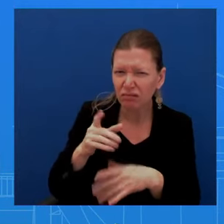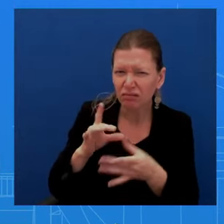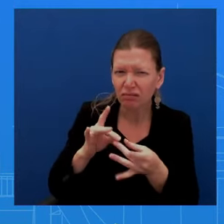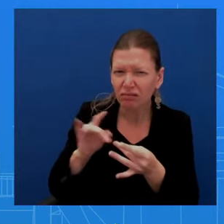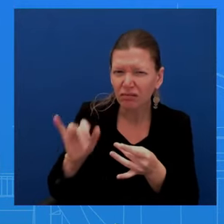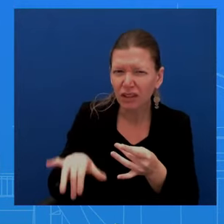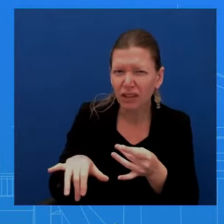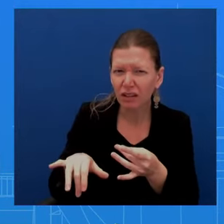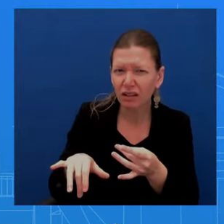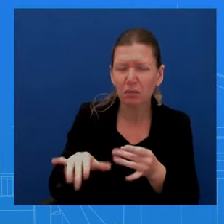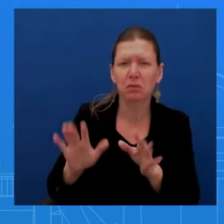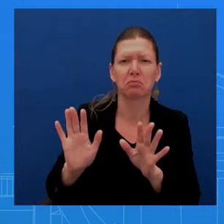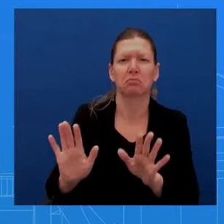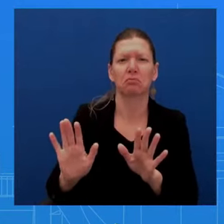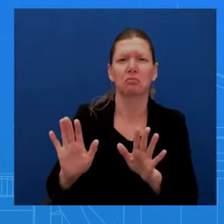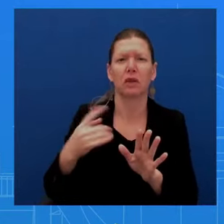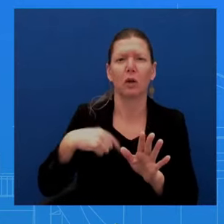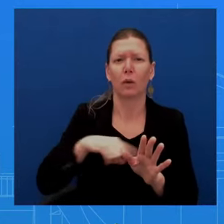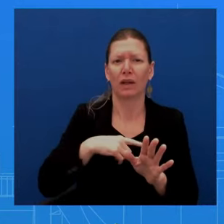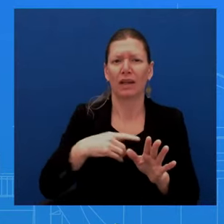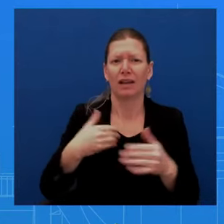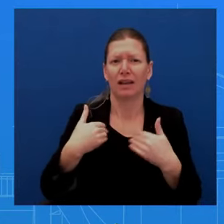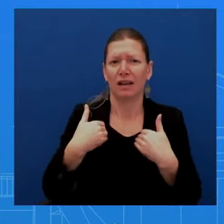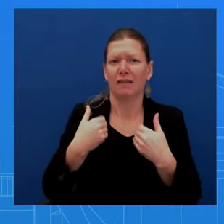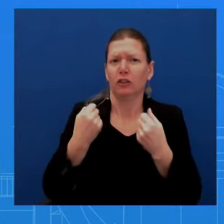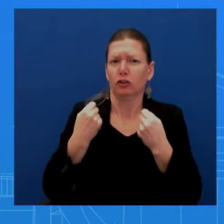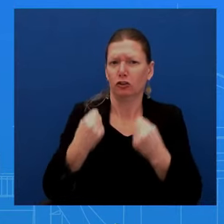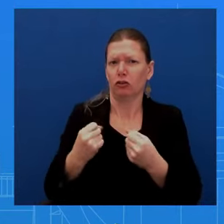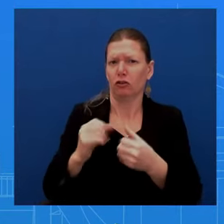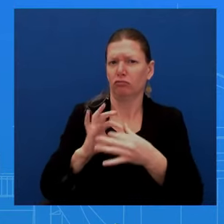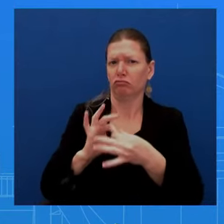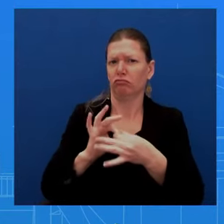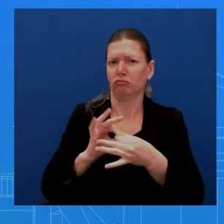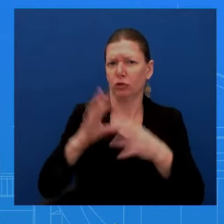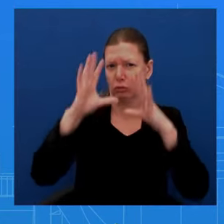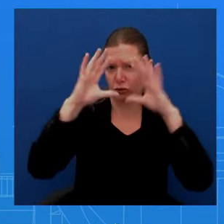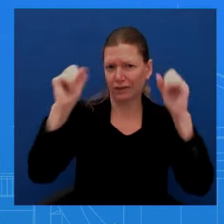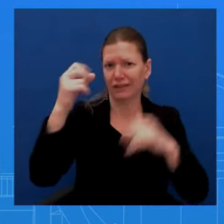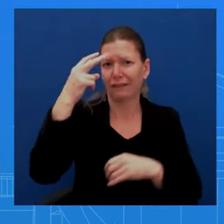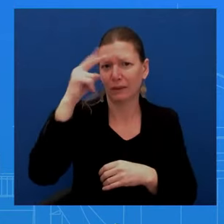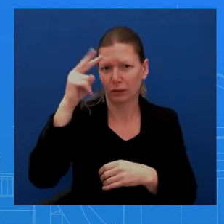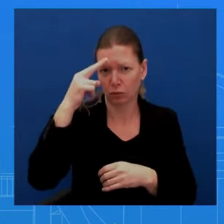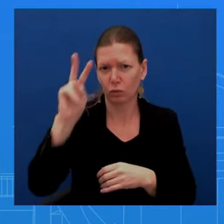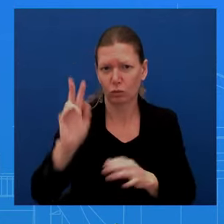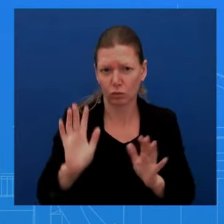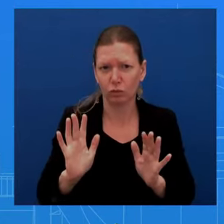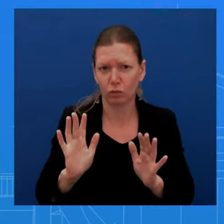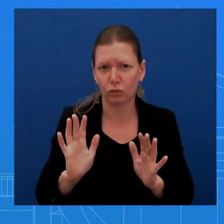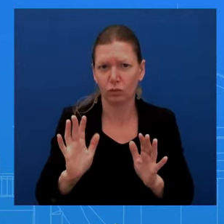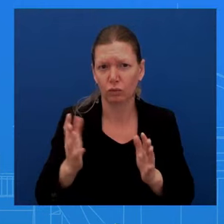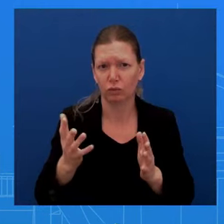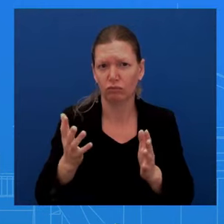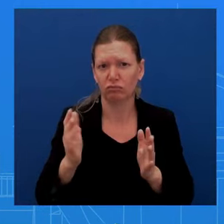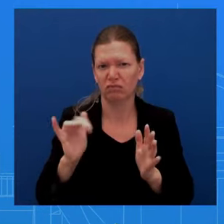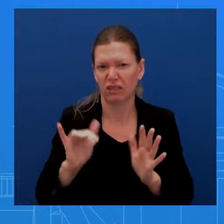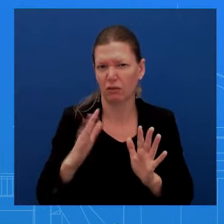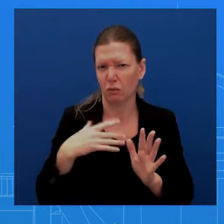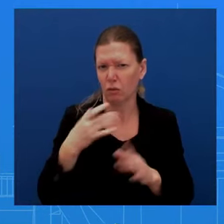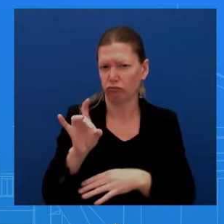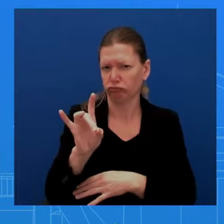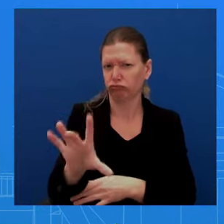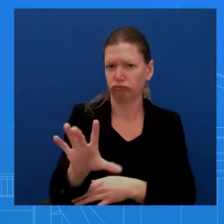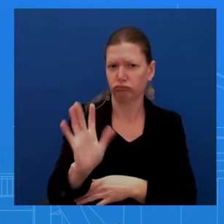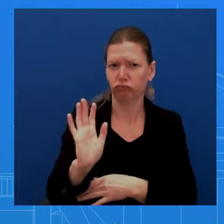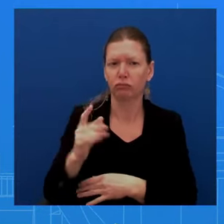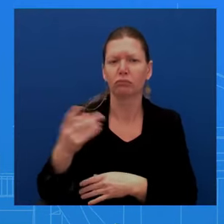President of Mexico, so I just want to put that out there. Uh, and we've worked well, uh, together in dealing with, um, with, uh, irregular migration and what's